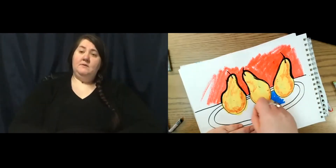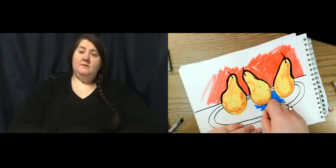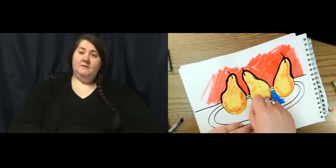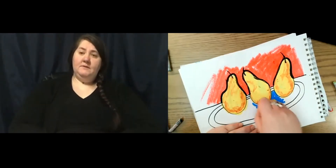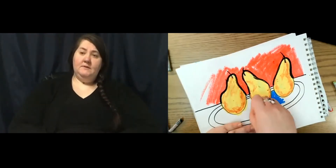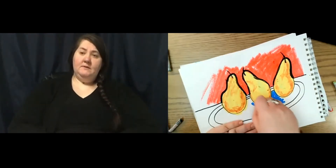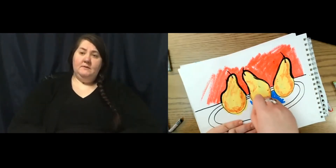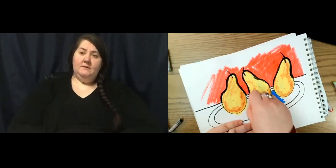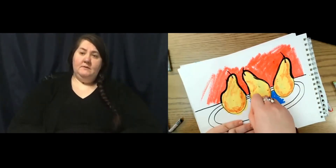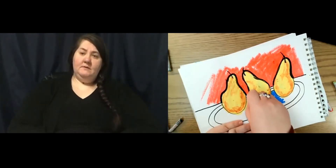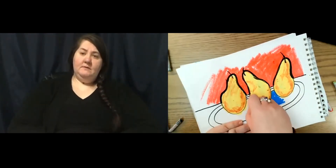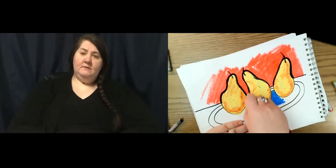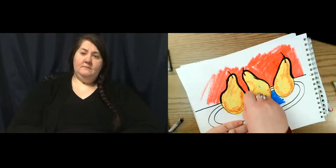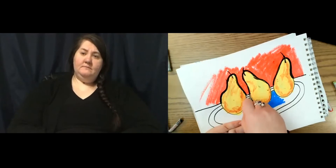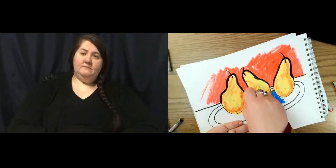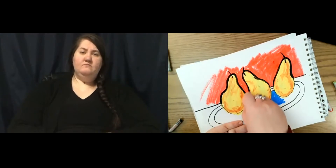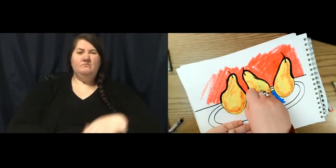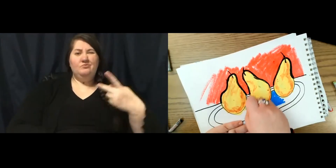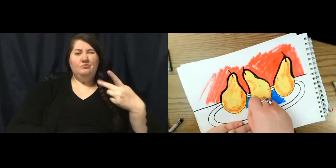I chose three primary colors.